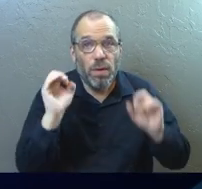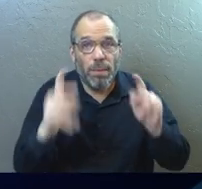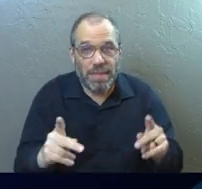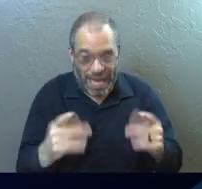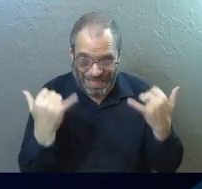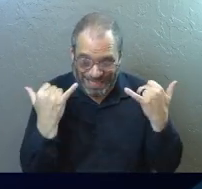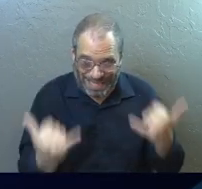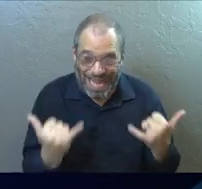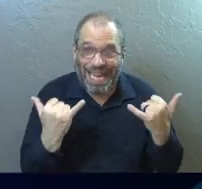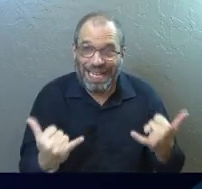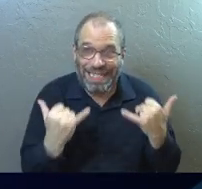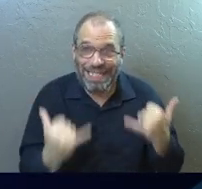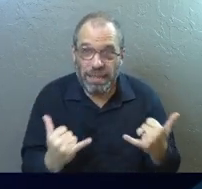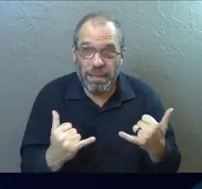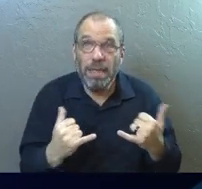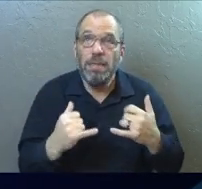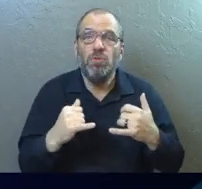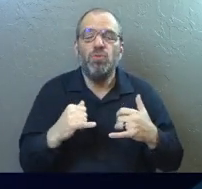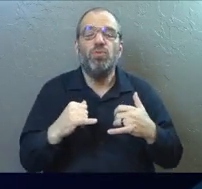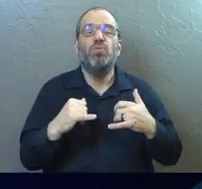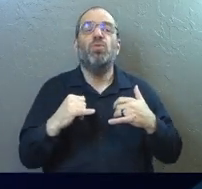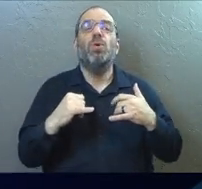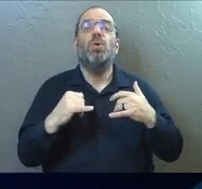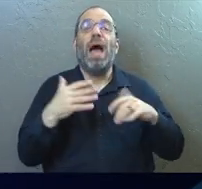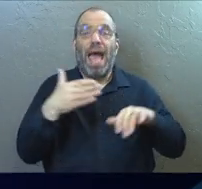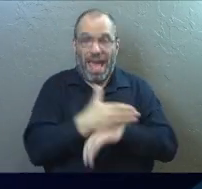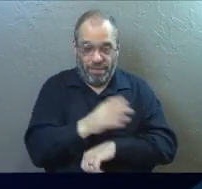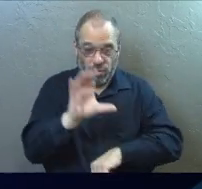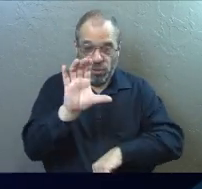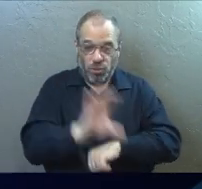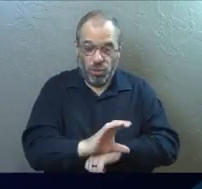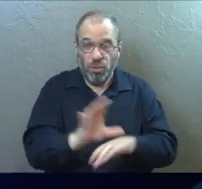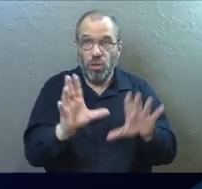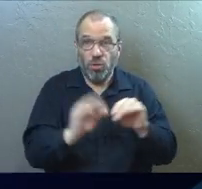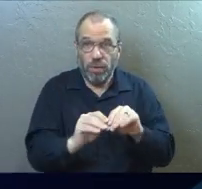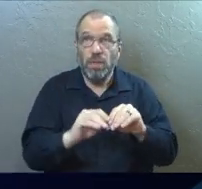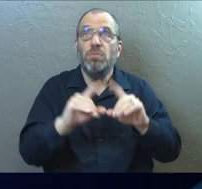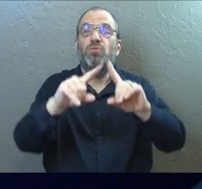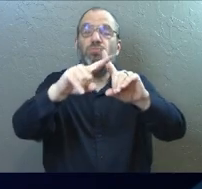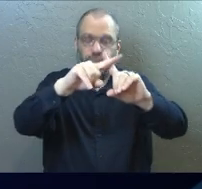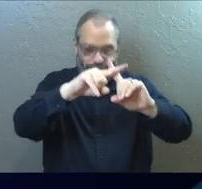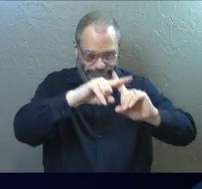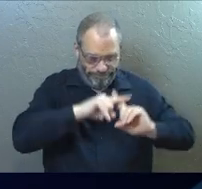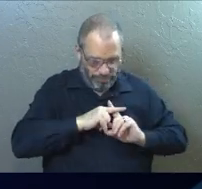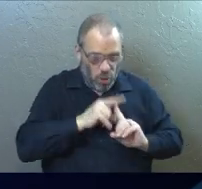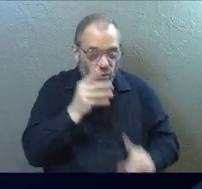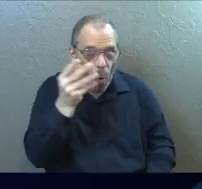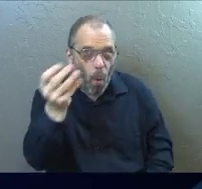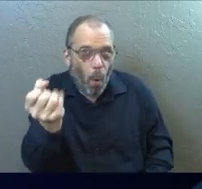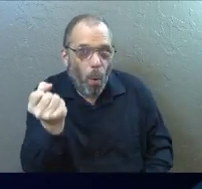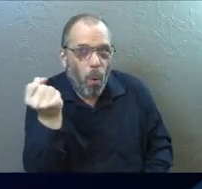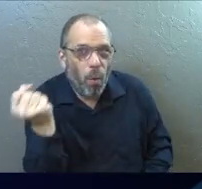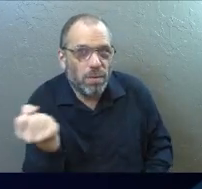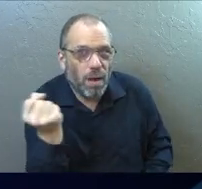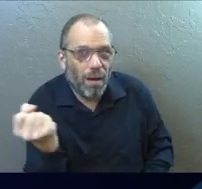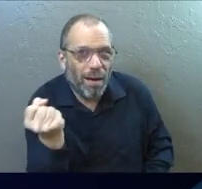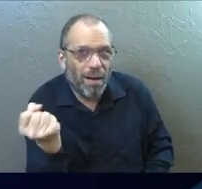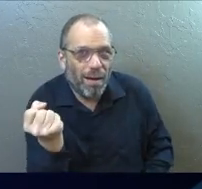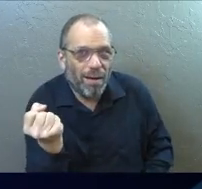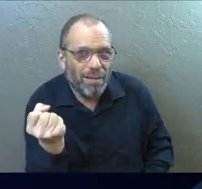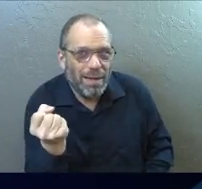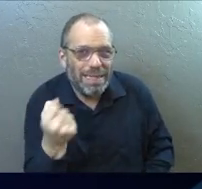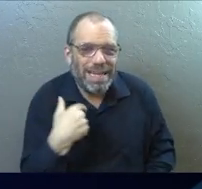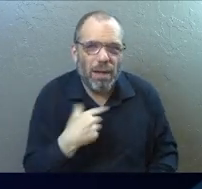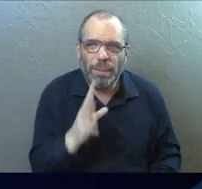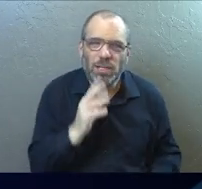opportunity to do that, to take that step at the very end of the service today. Okay. So hold on, because I got to